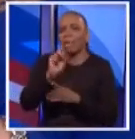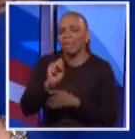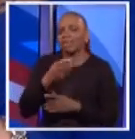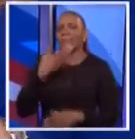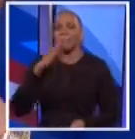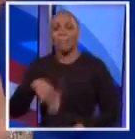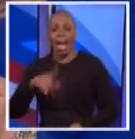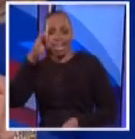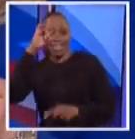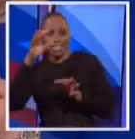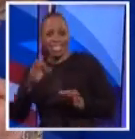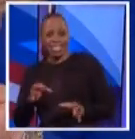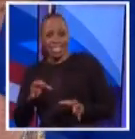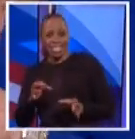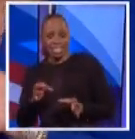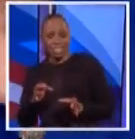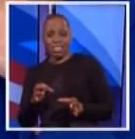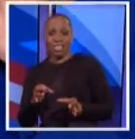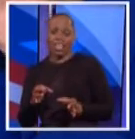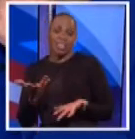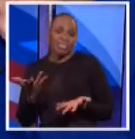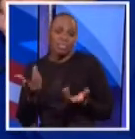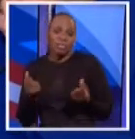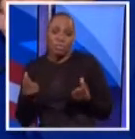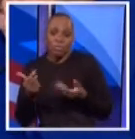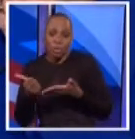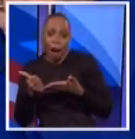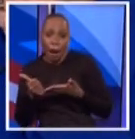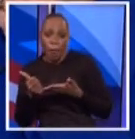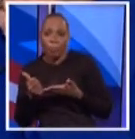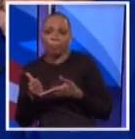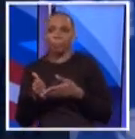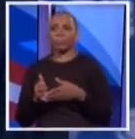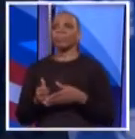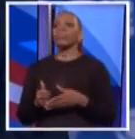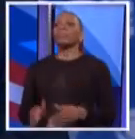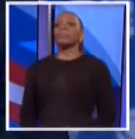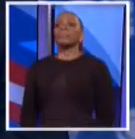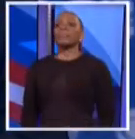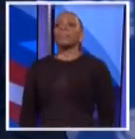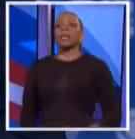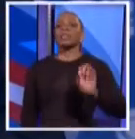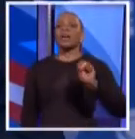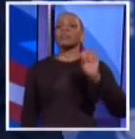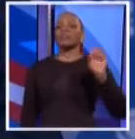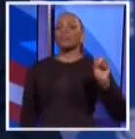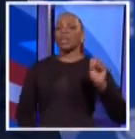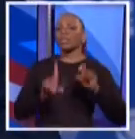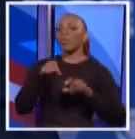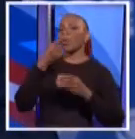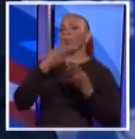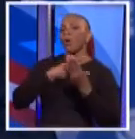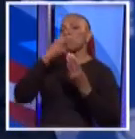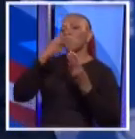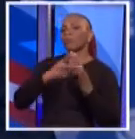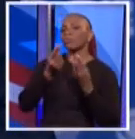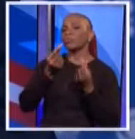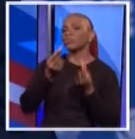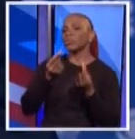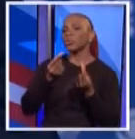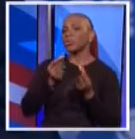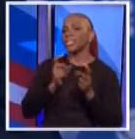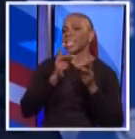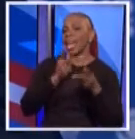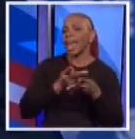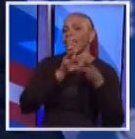make you more forgiving, less forgiving? Well, one of the programs that we worked on was to do micro-lending to small businesses so they